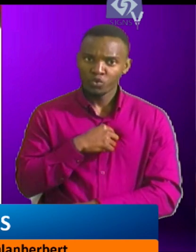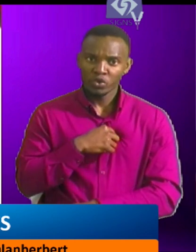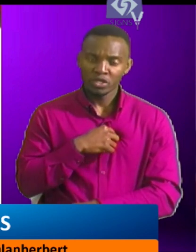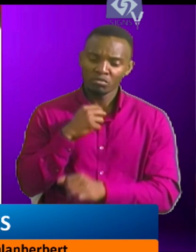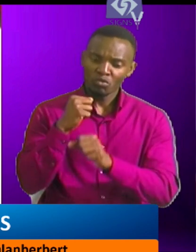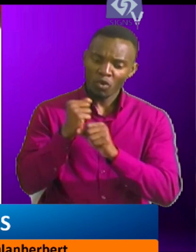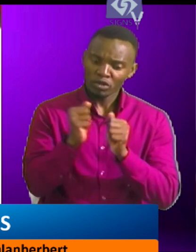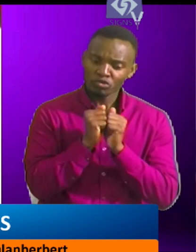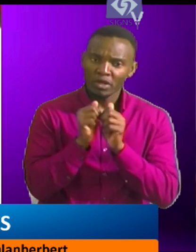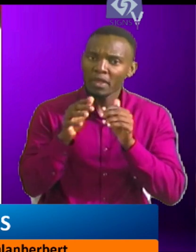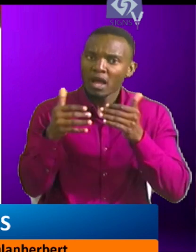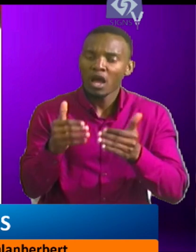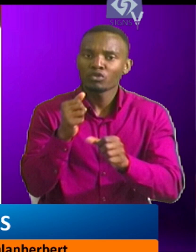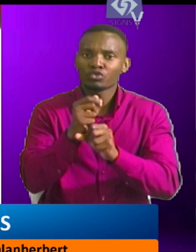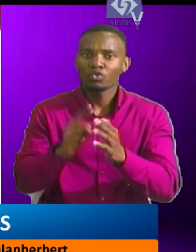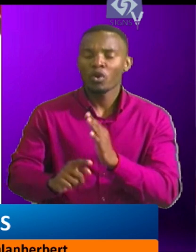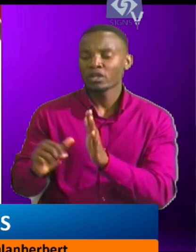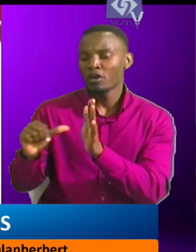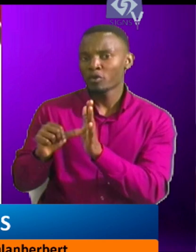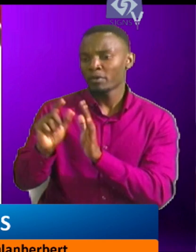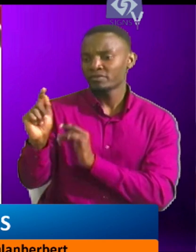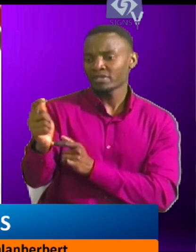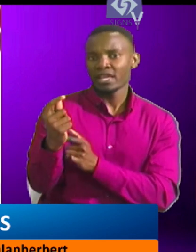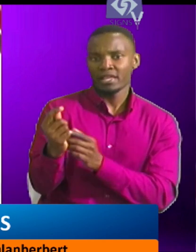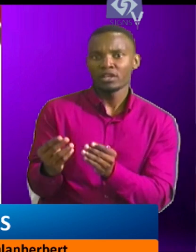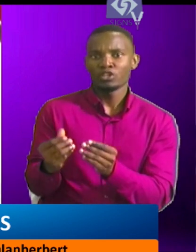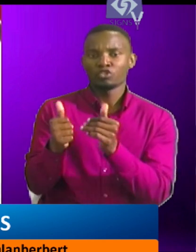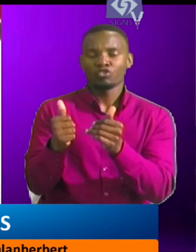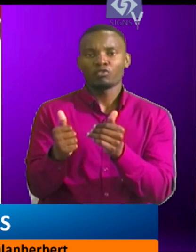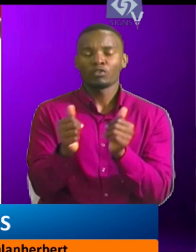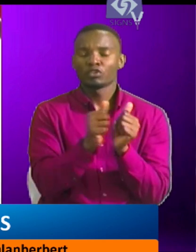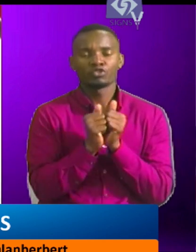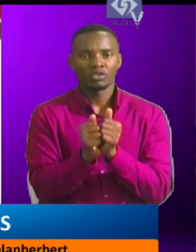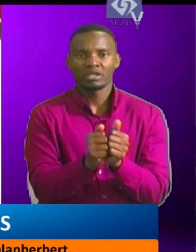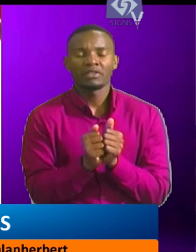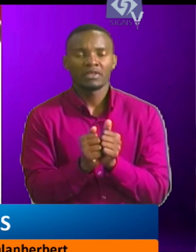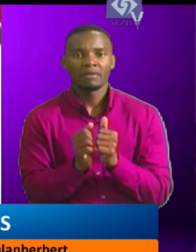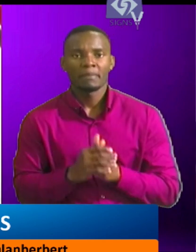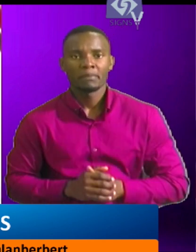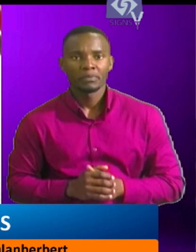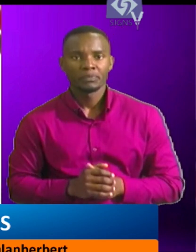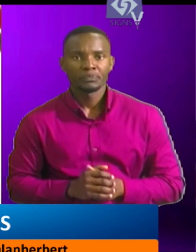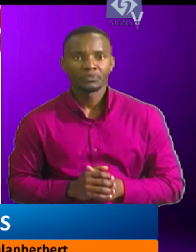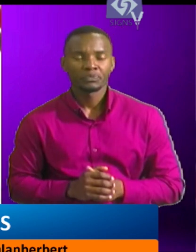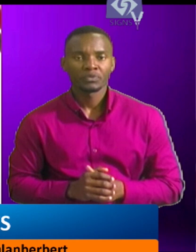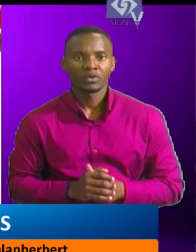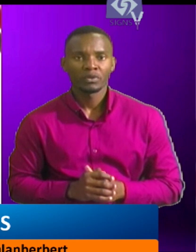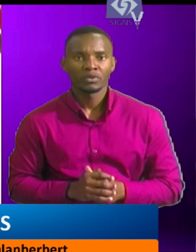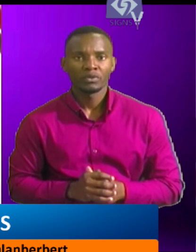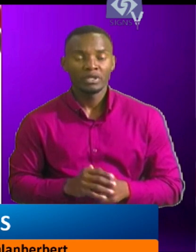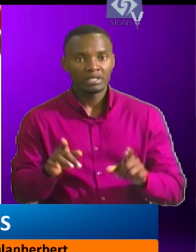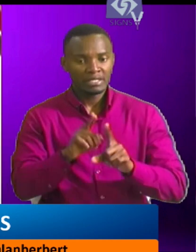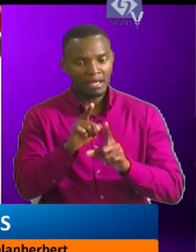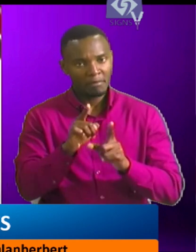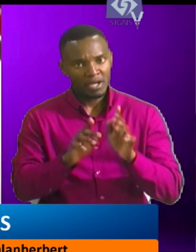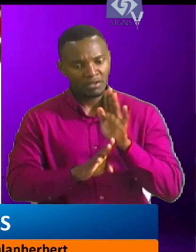Changa Moto za Taifa Letula Kenya, Tukiwa Pamoja. Hele kazi hiko sasa ni kupanga maendeleo ya